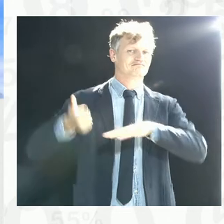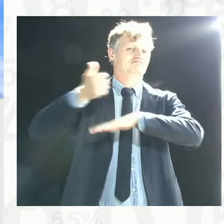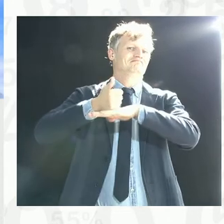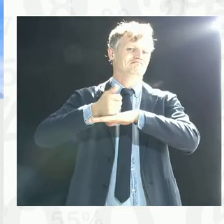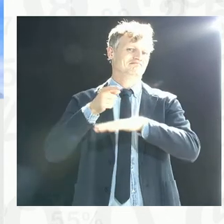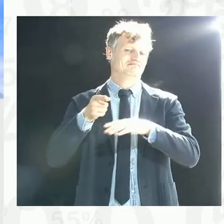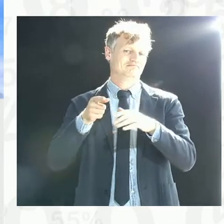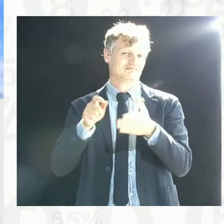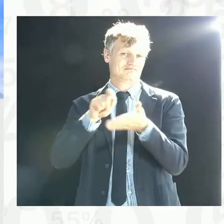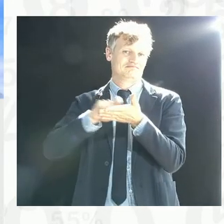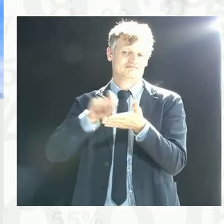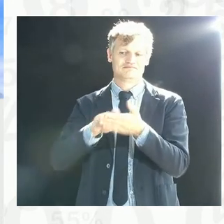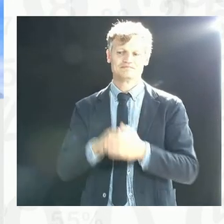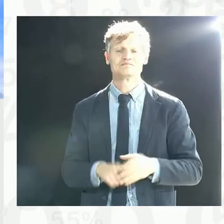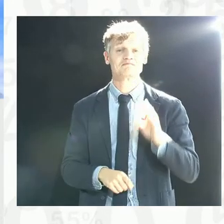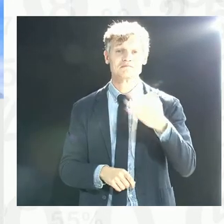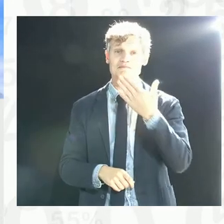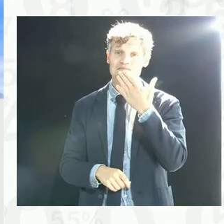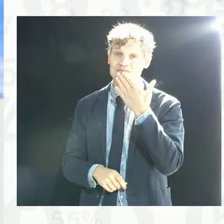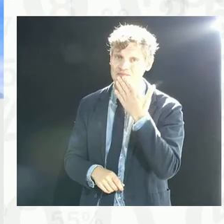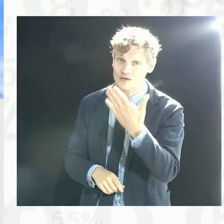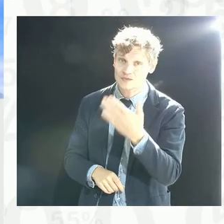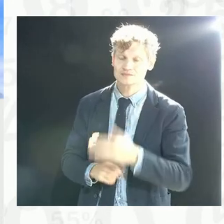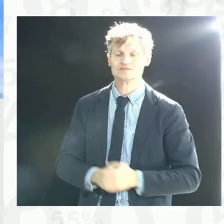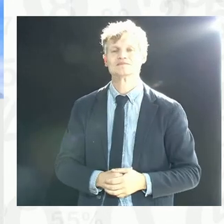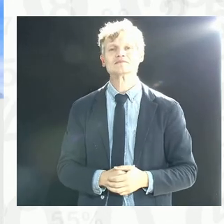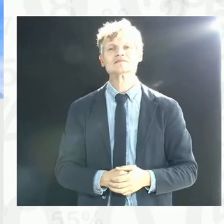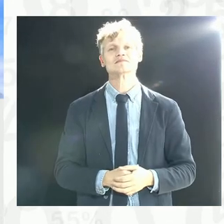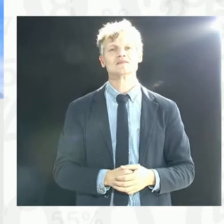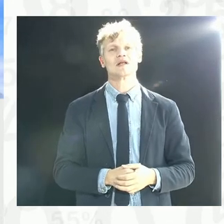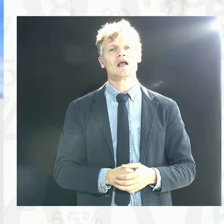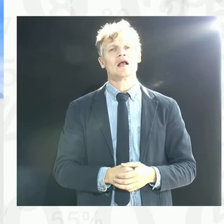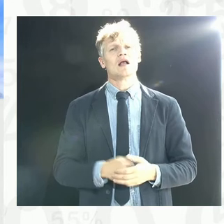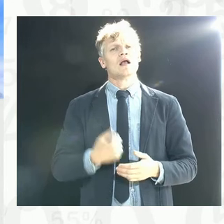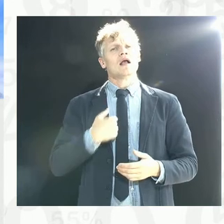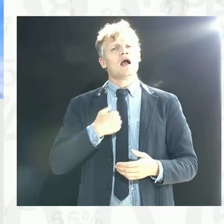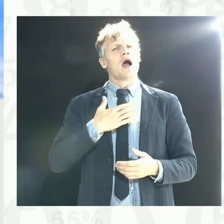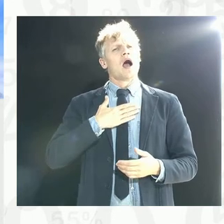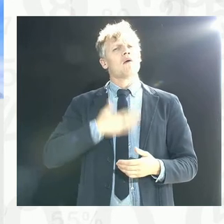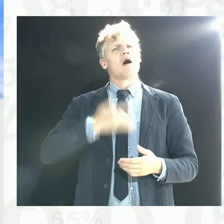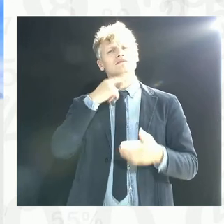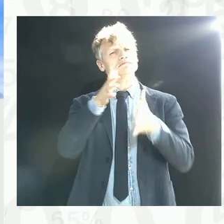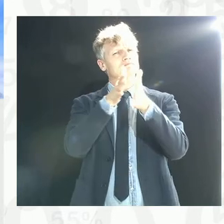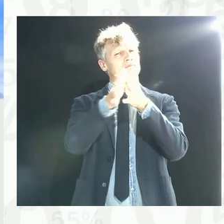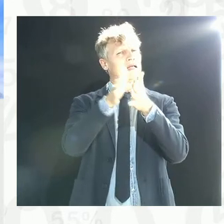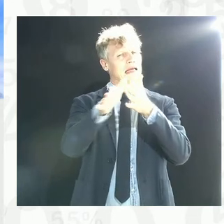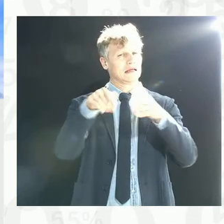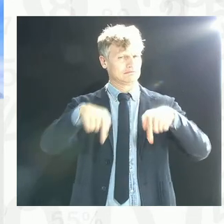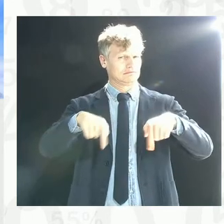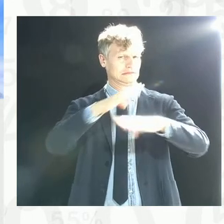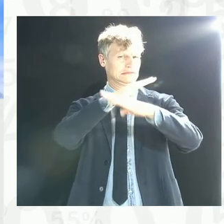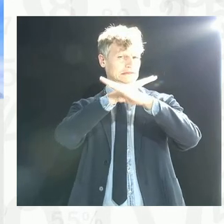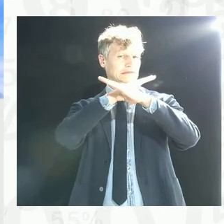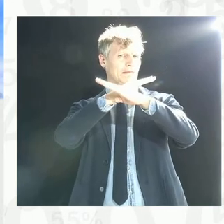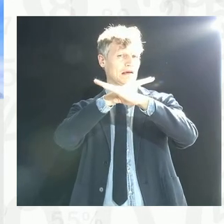My intervention basically would draw on what's happening in Zambia. First and foremost, prior to